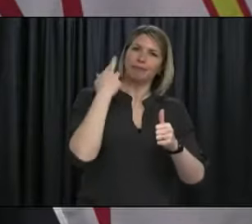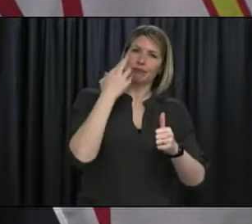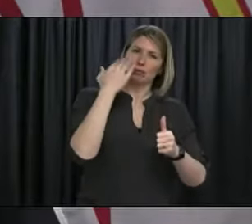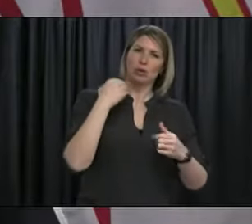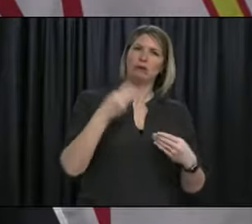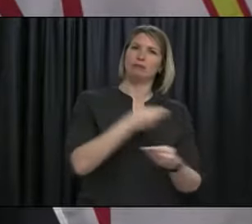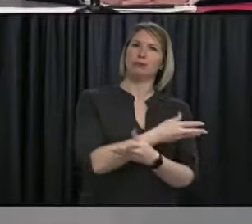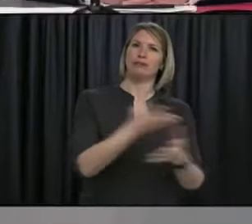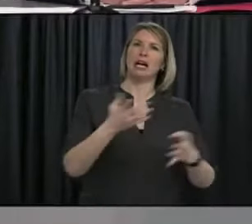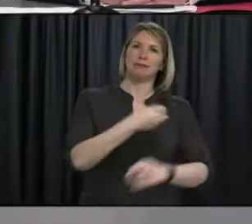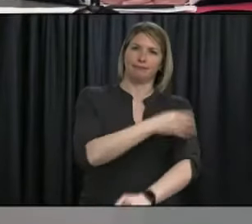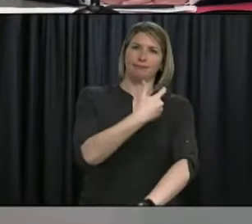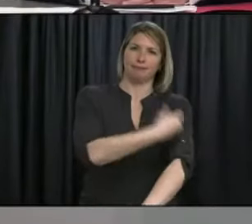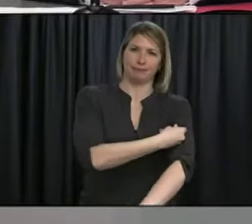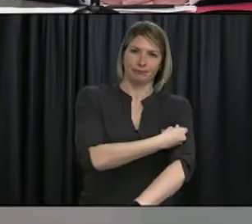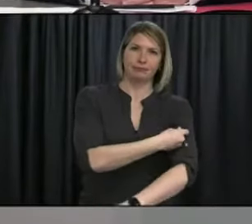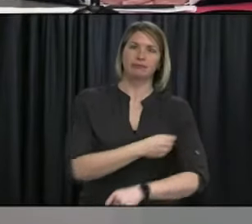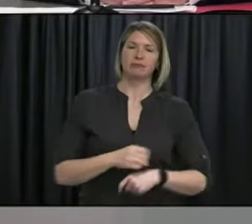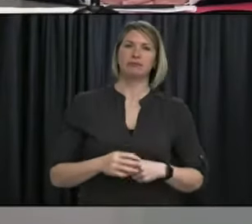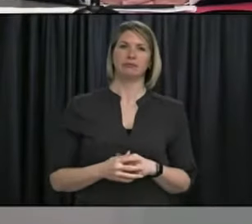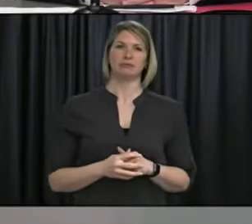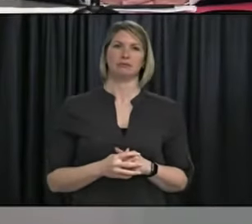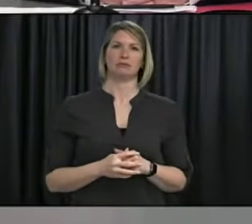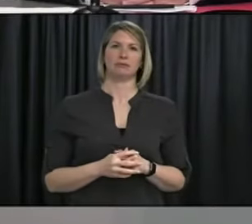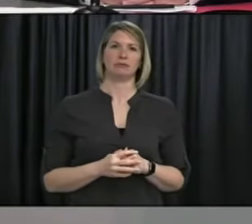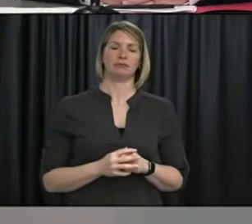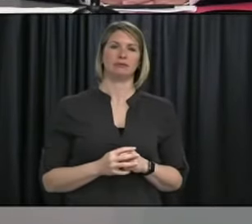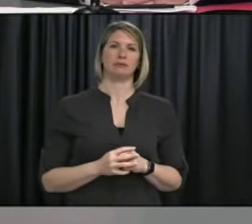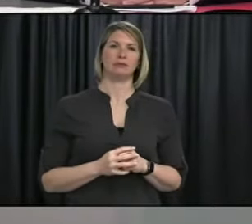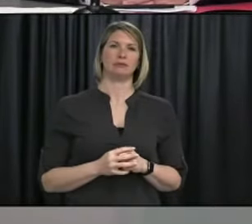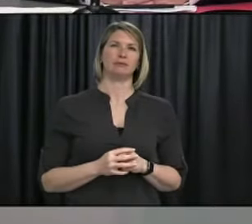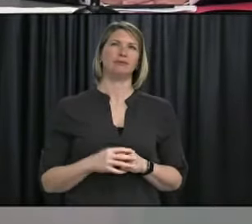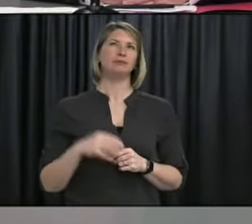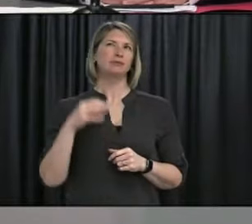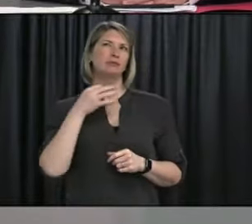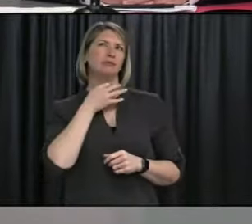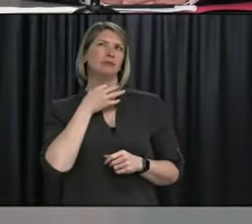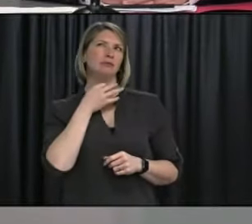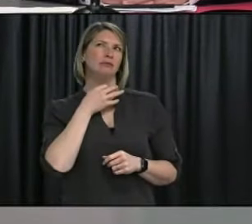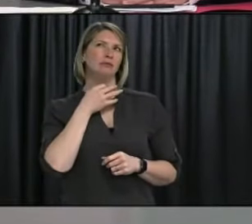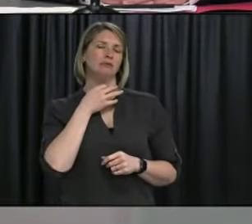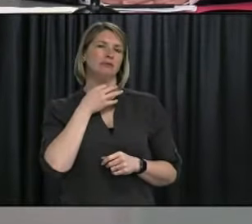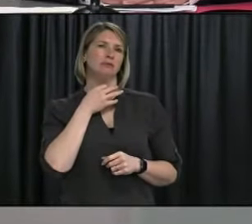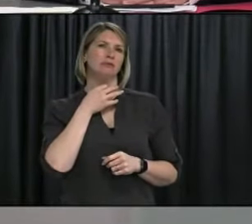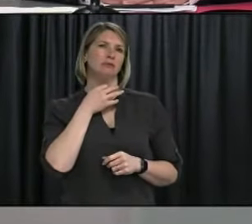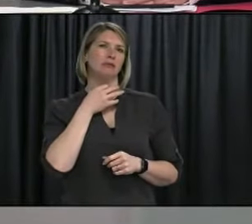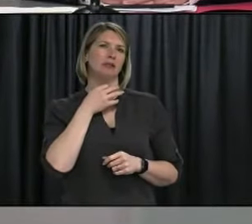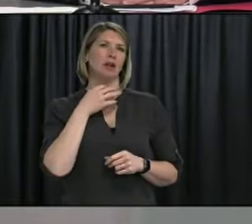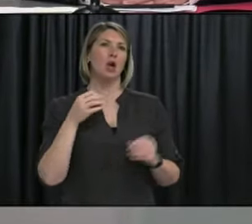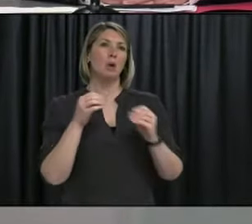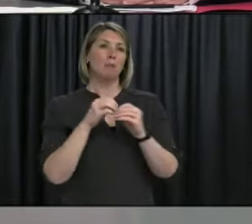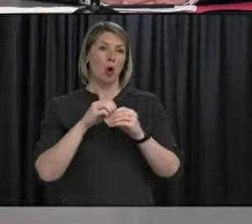So should we expect more parallel vaccination clinics like we're getting this week?